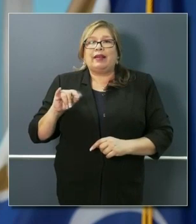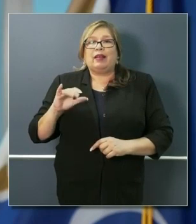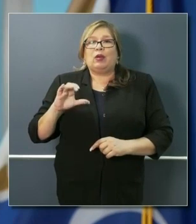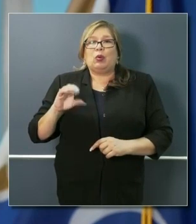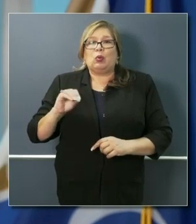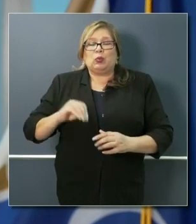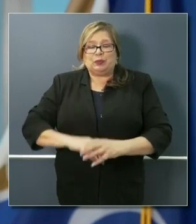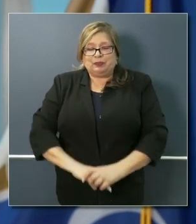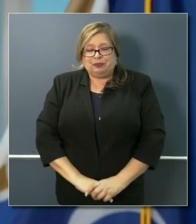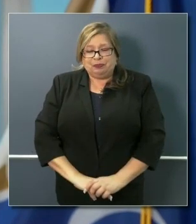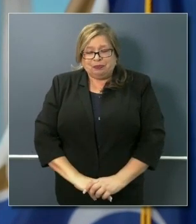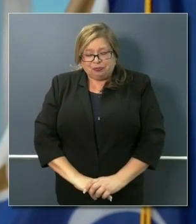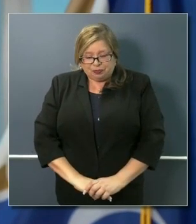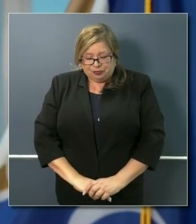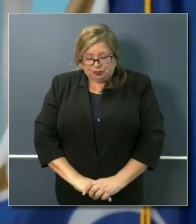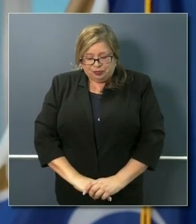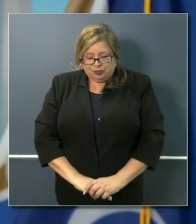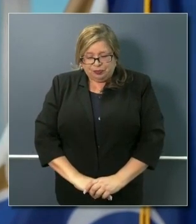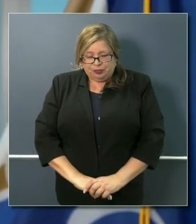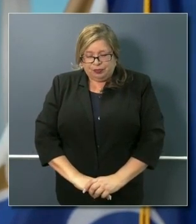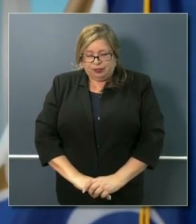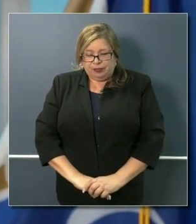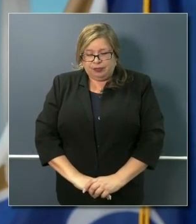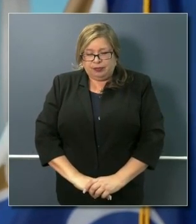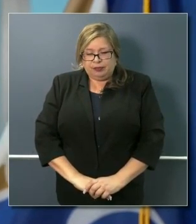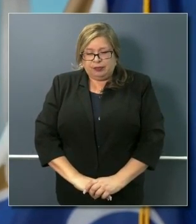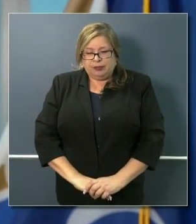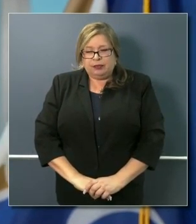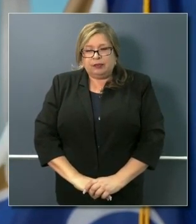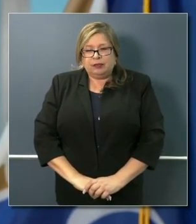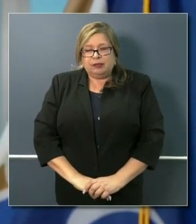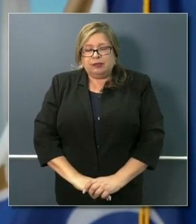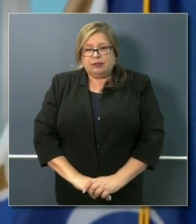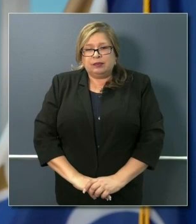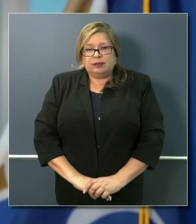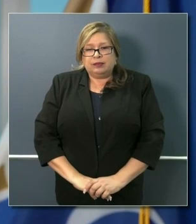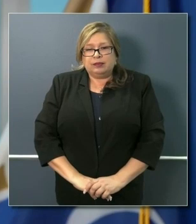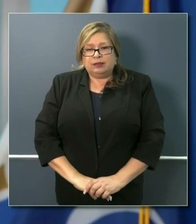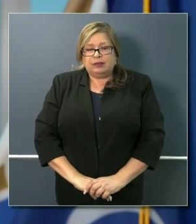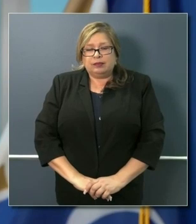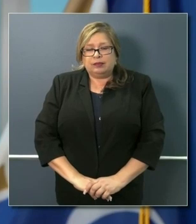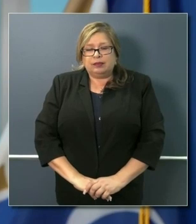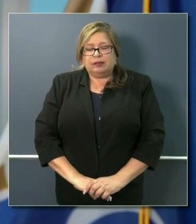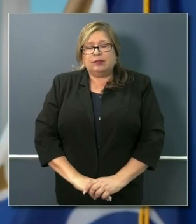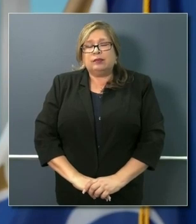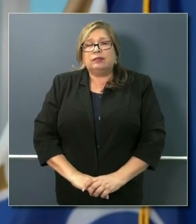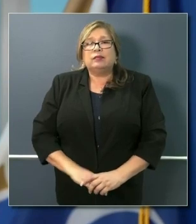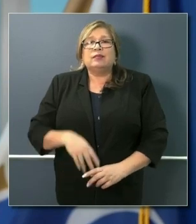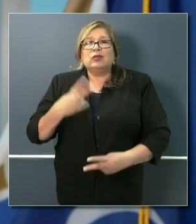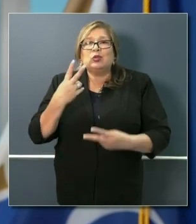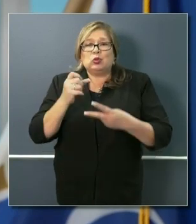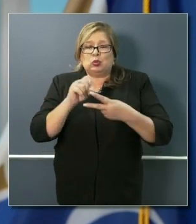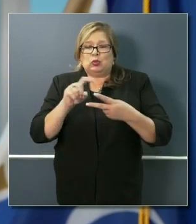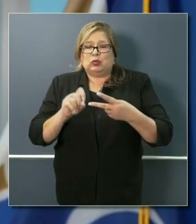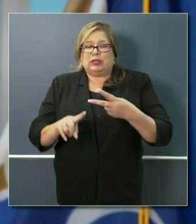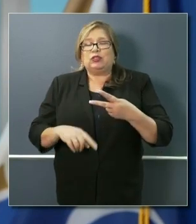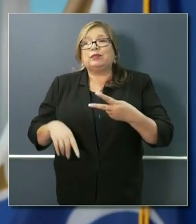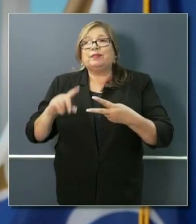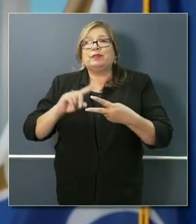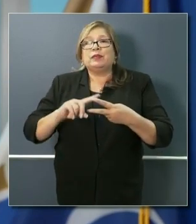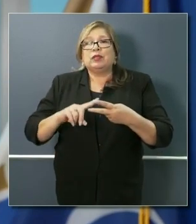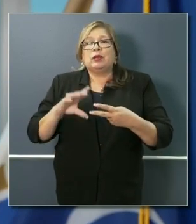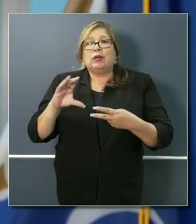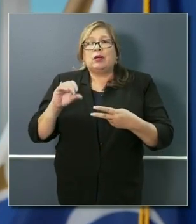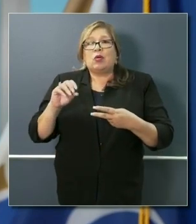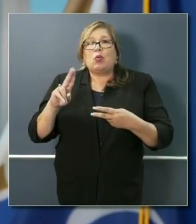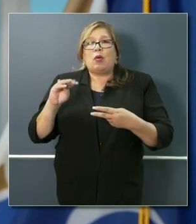Yes, Governor, thank you very much. This is a two-part question. Governor Cuomo in New York made the move to cancel construction sites